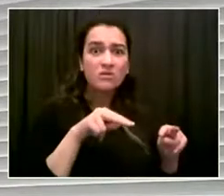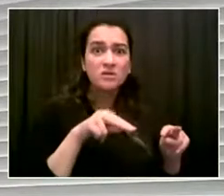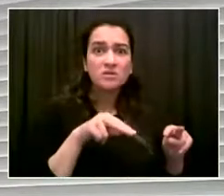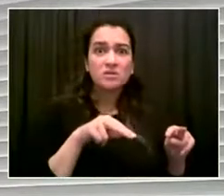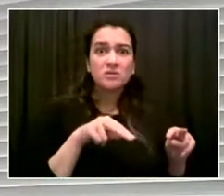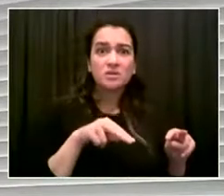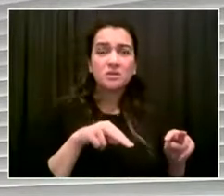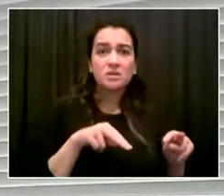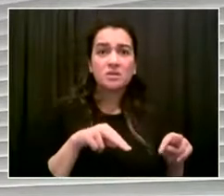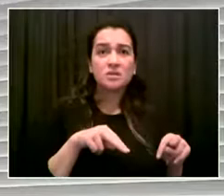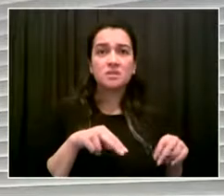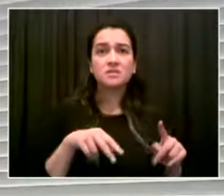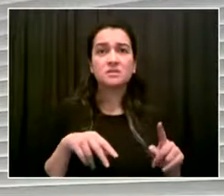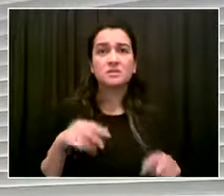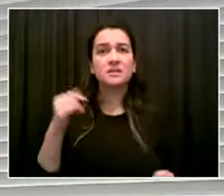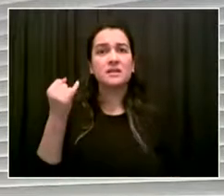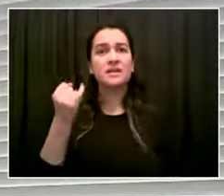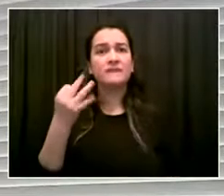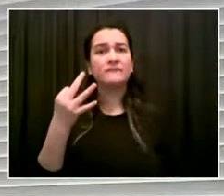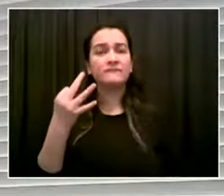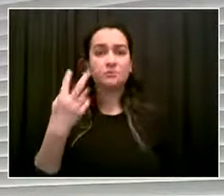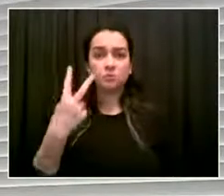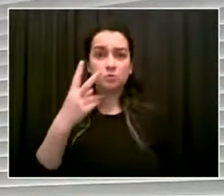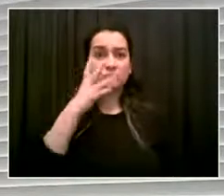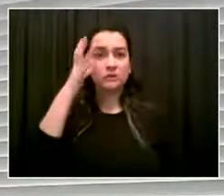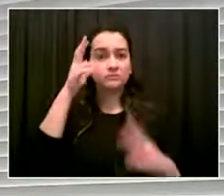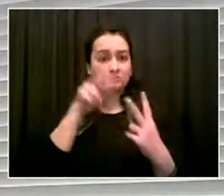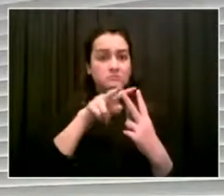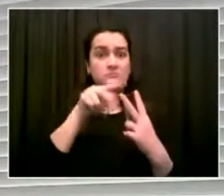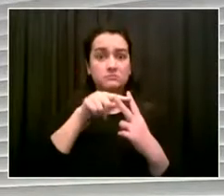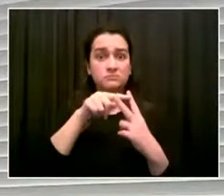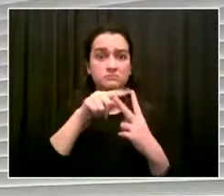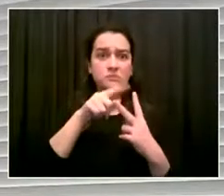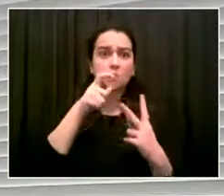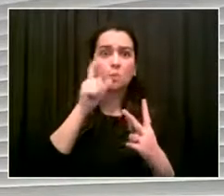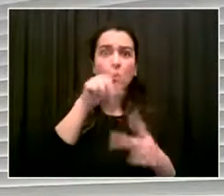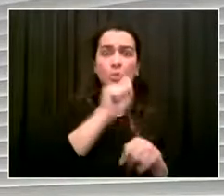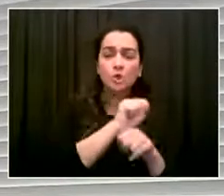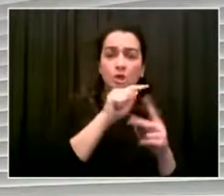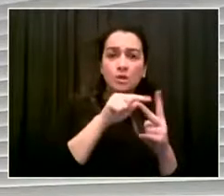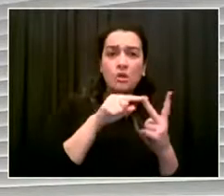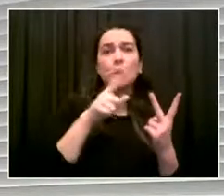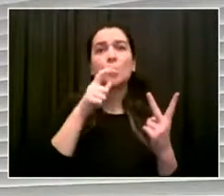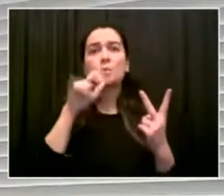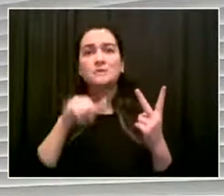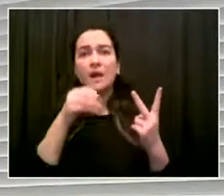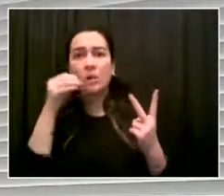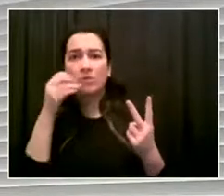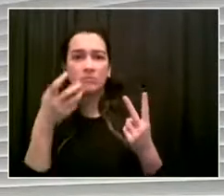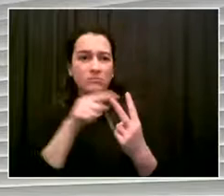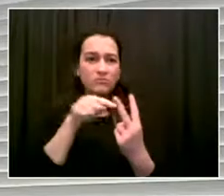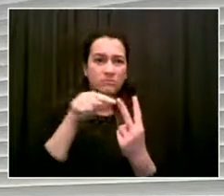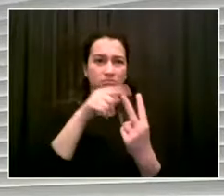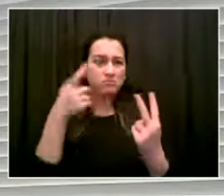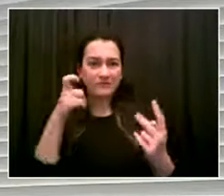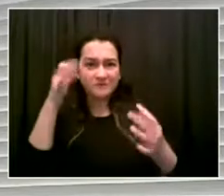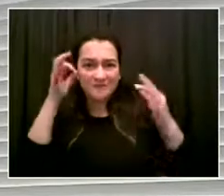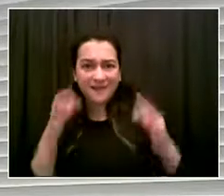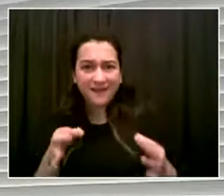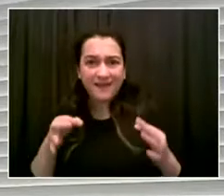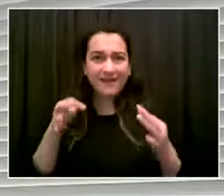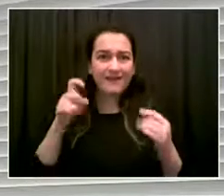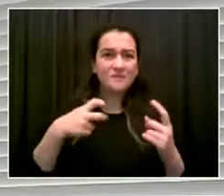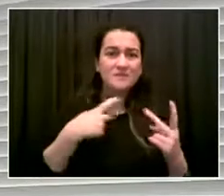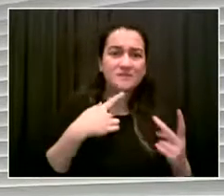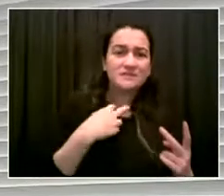or with single parents, that parent is most often a woman. 3k and pre-k the times the family must